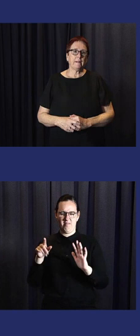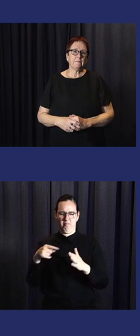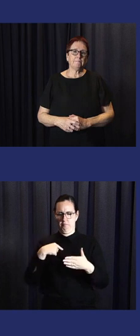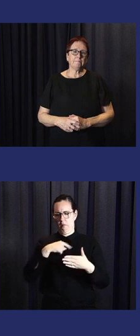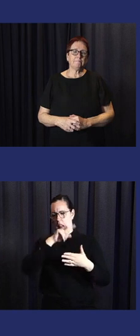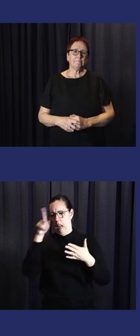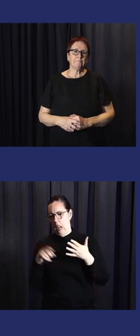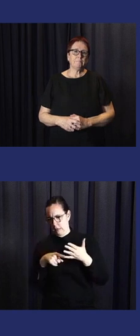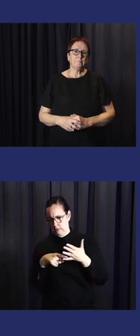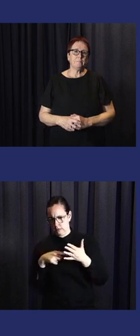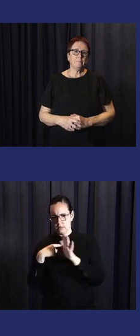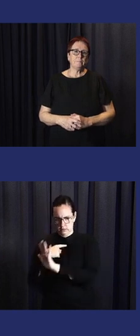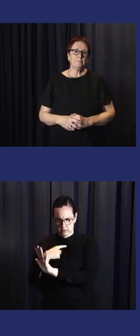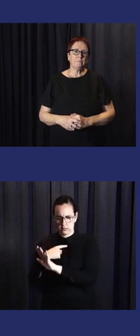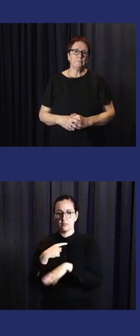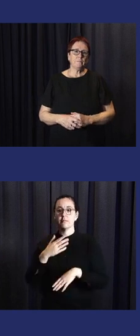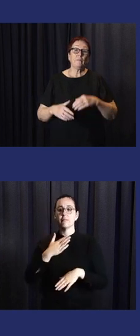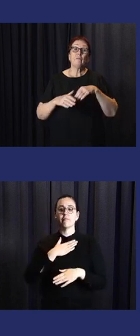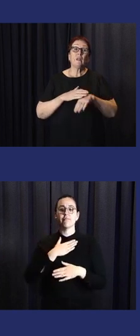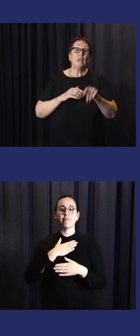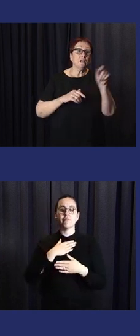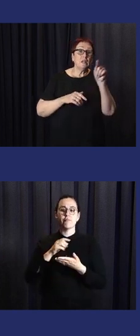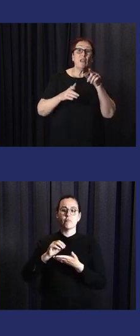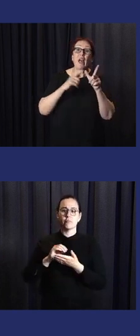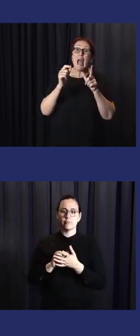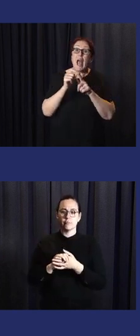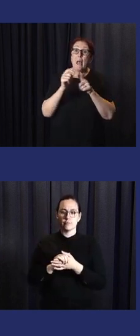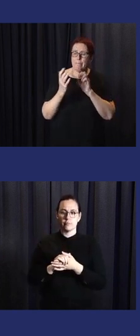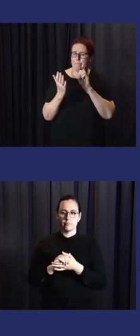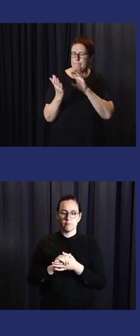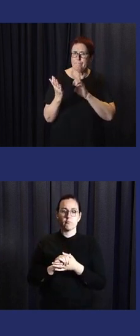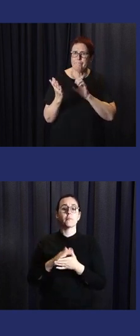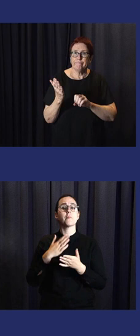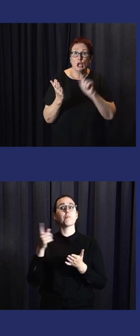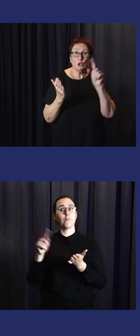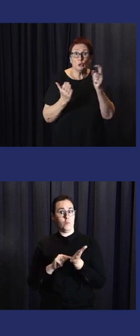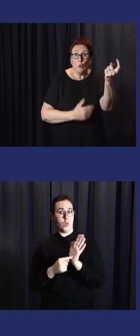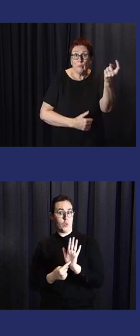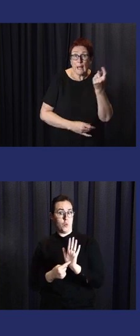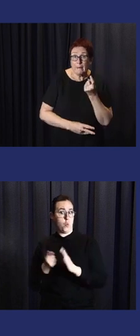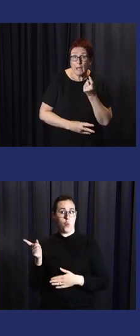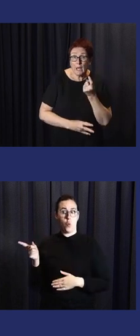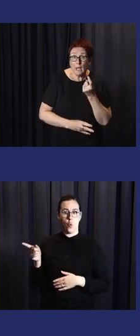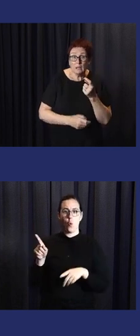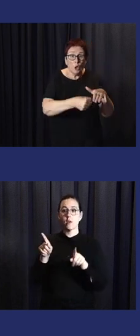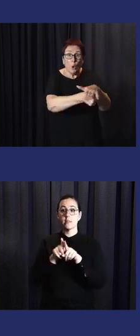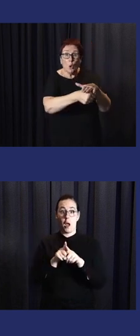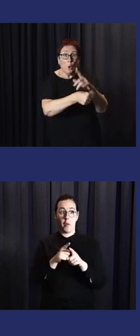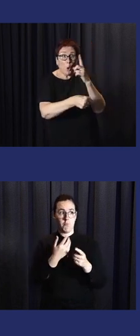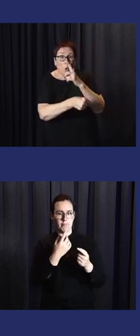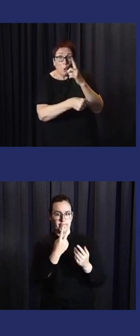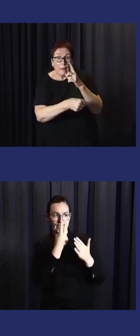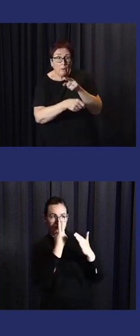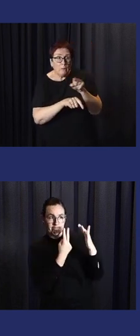app in our office. So I can say with you, in this chat, they say, for example, when